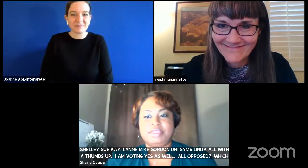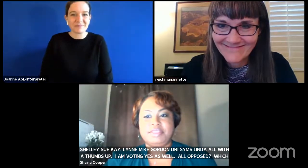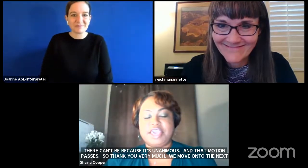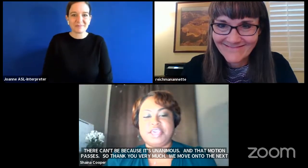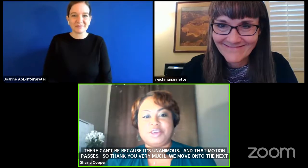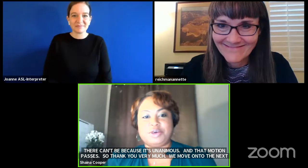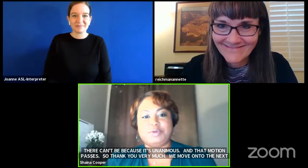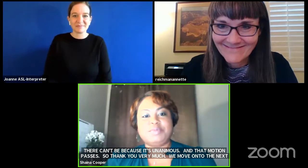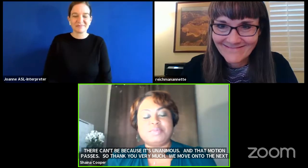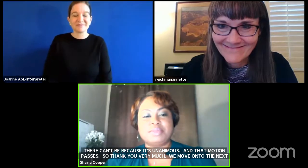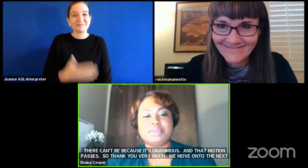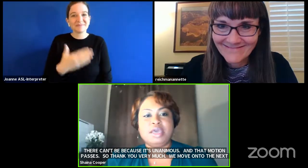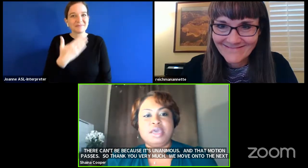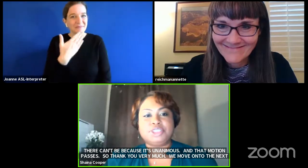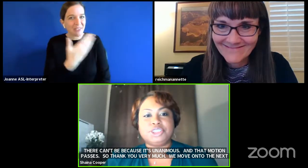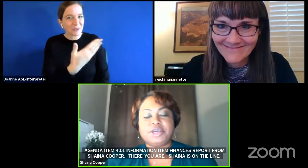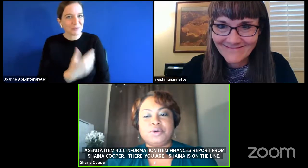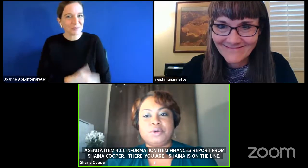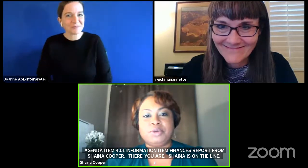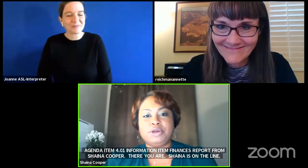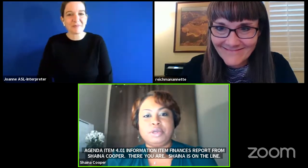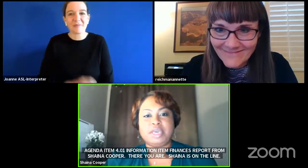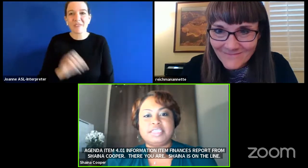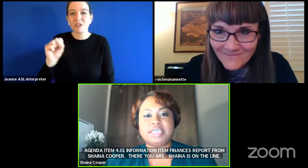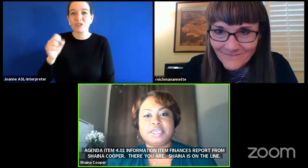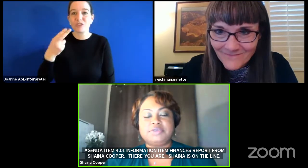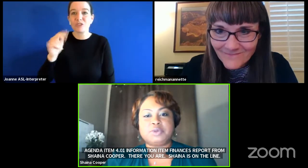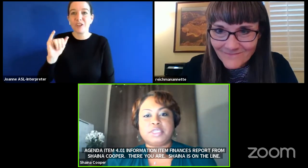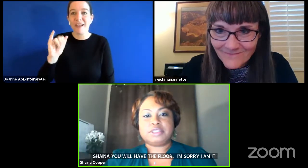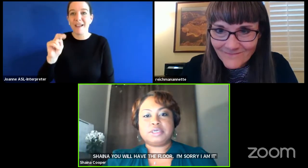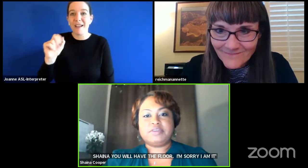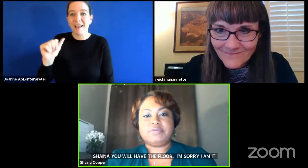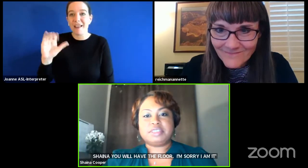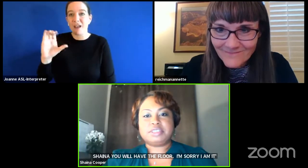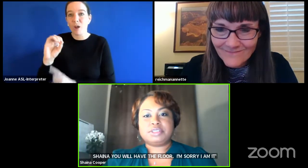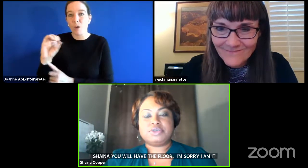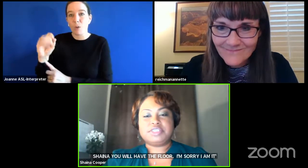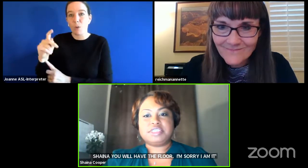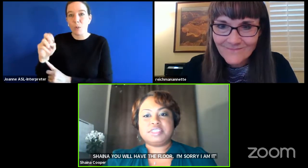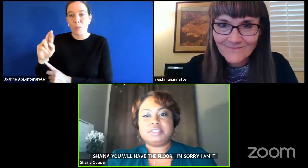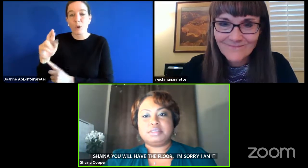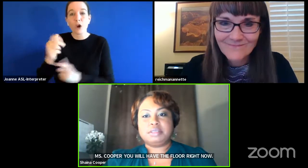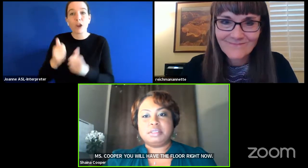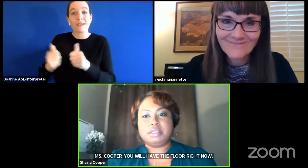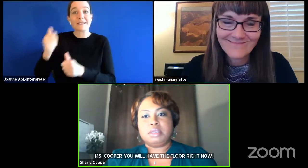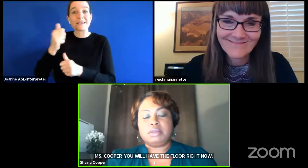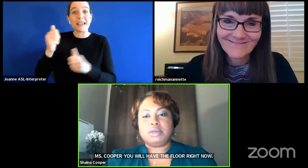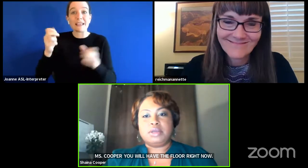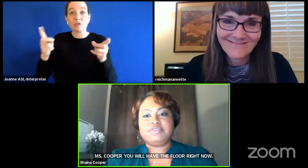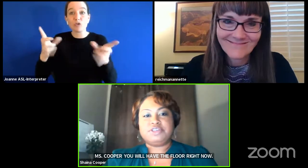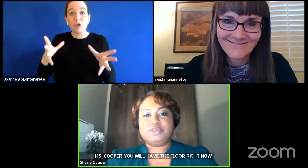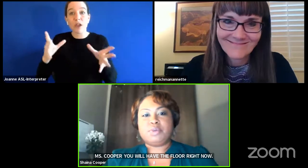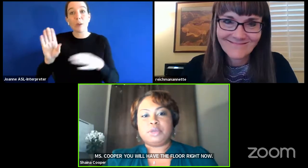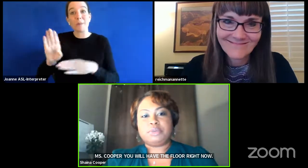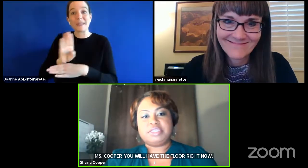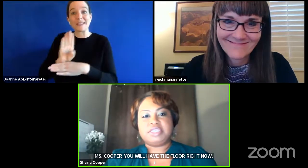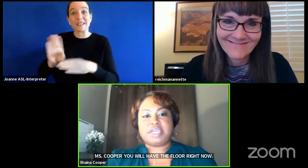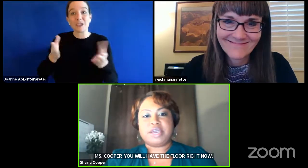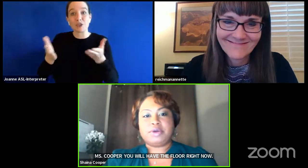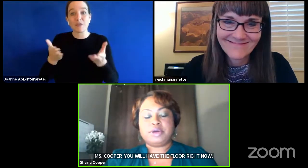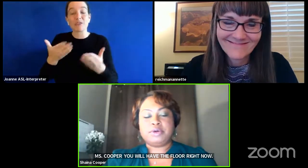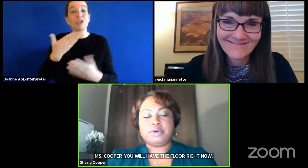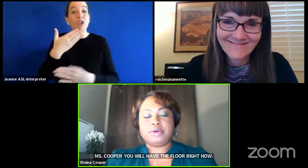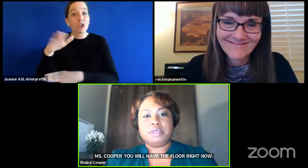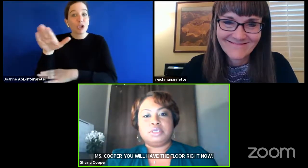thank you shana cooper executive director of business services good afternoon board